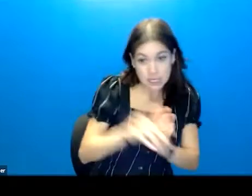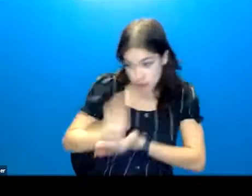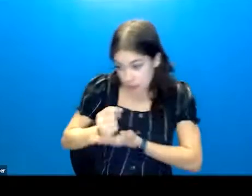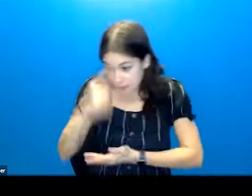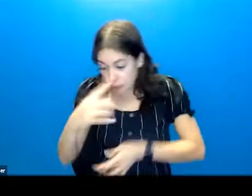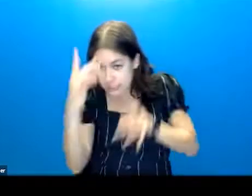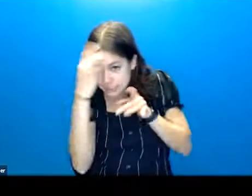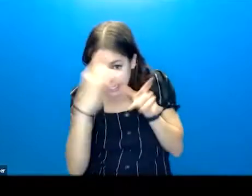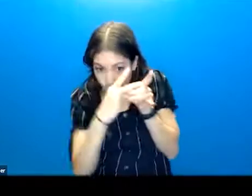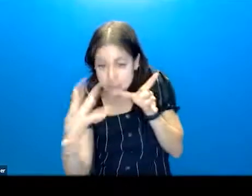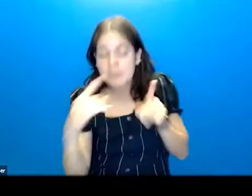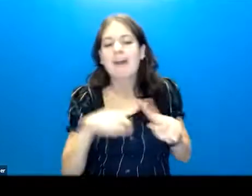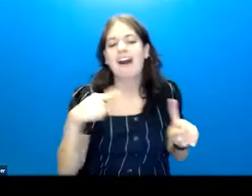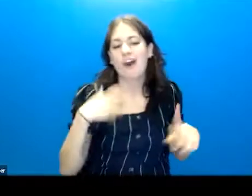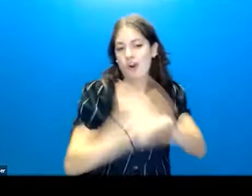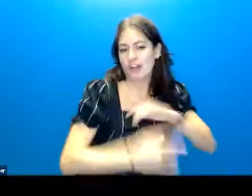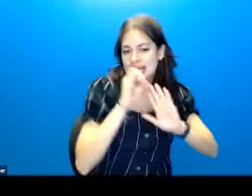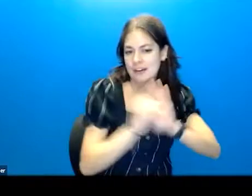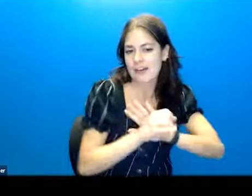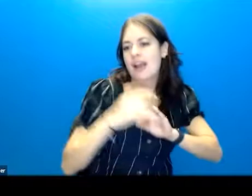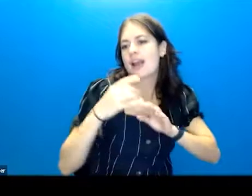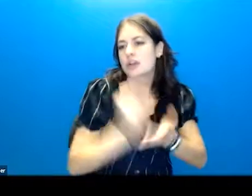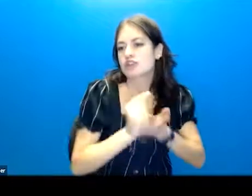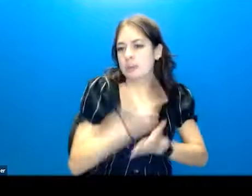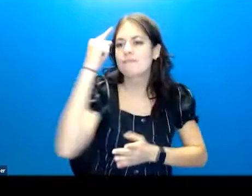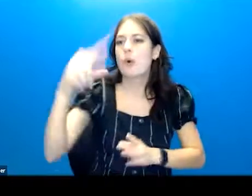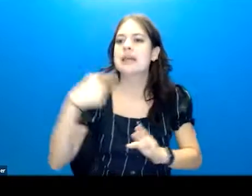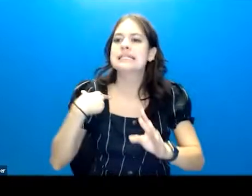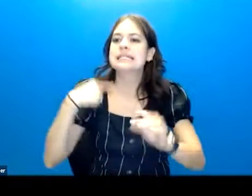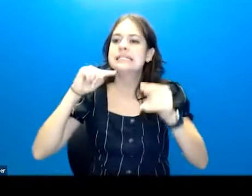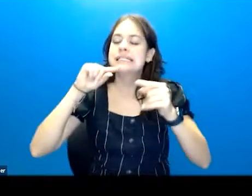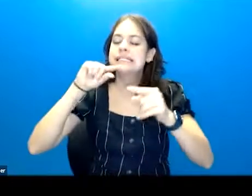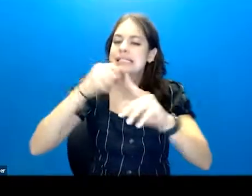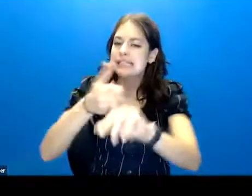psychosis, but early identification and treatment for self-harm and suicide.